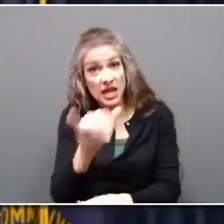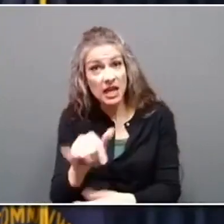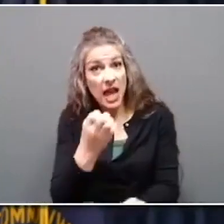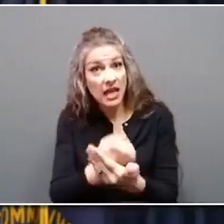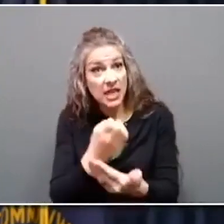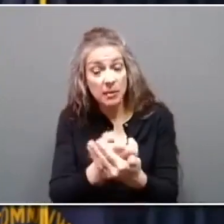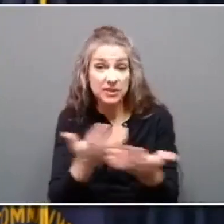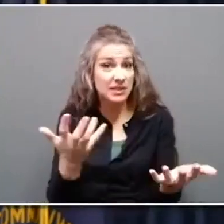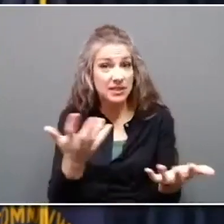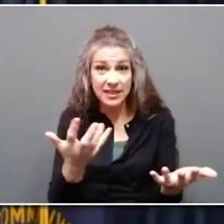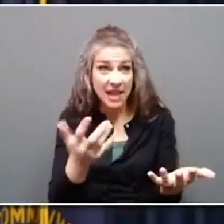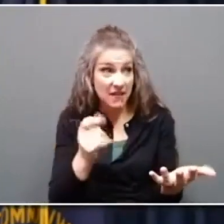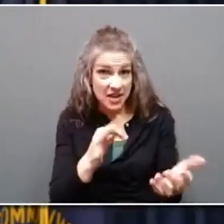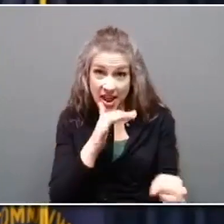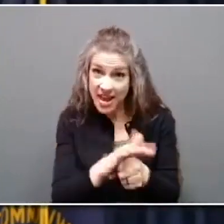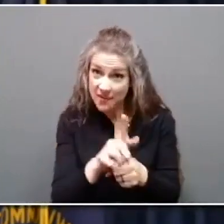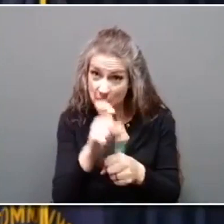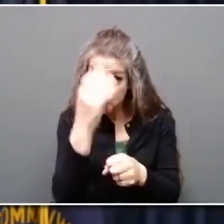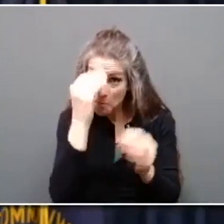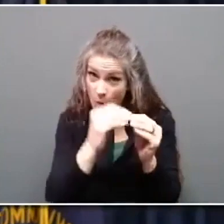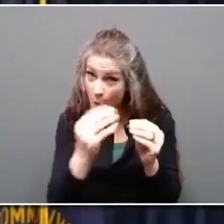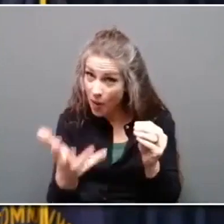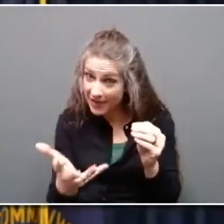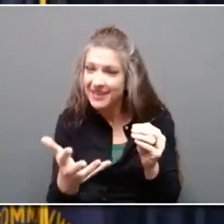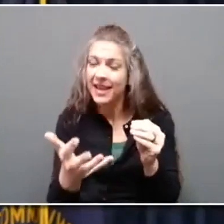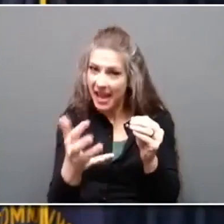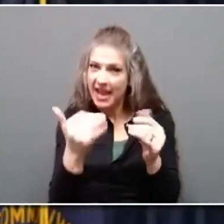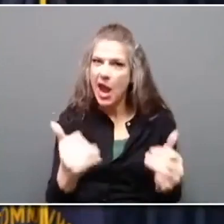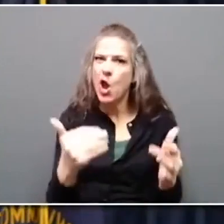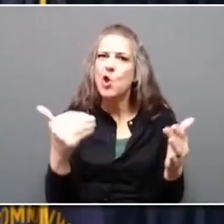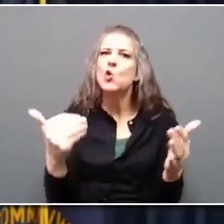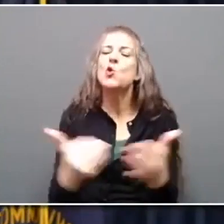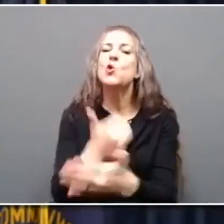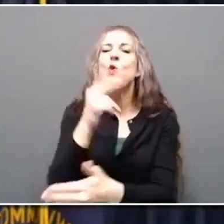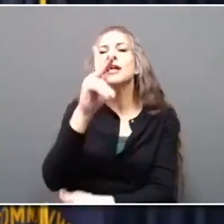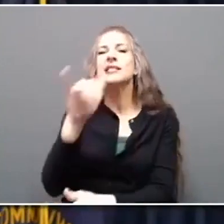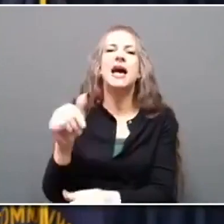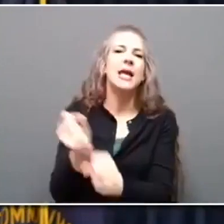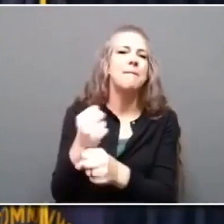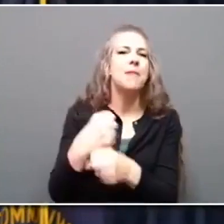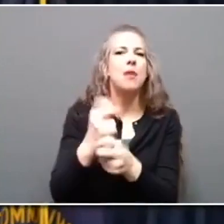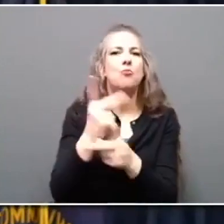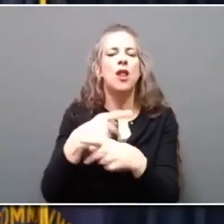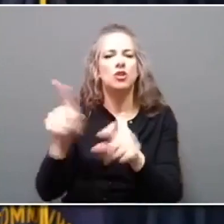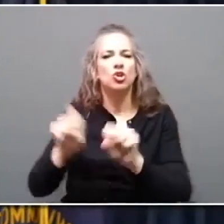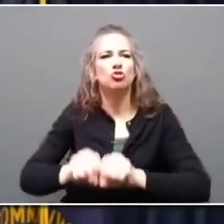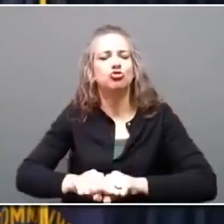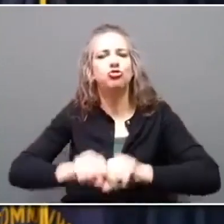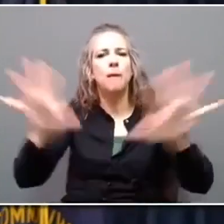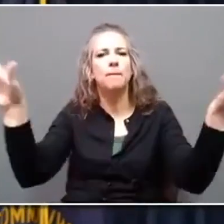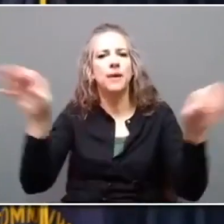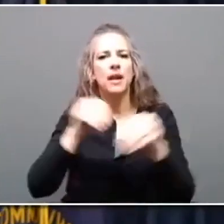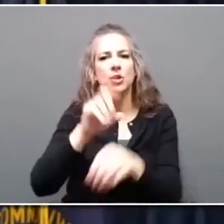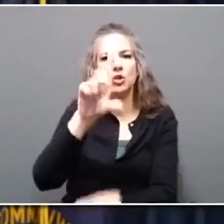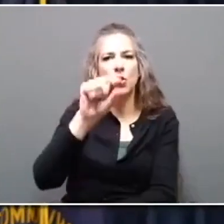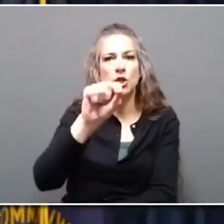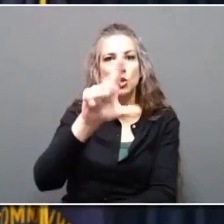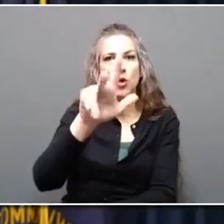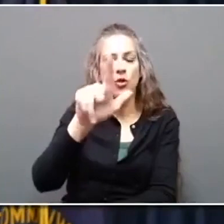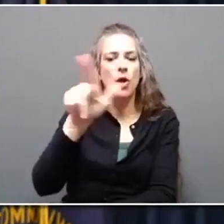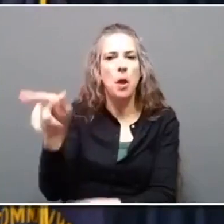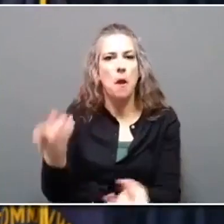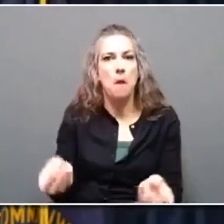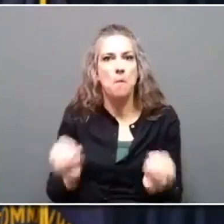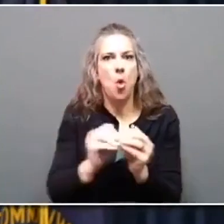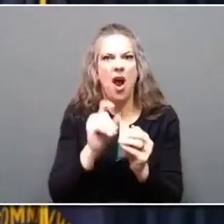announce that more Kentucky-made products were shipped around the world in 2023 than in any other year